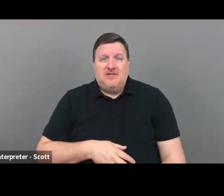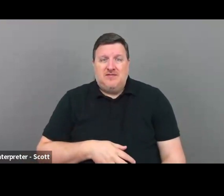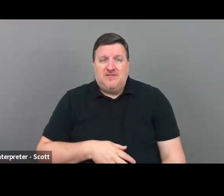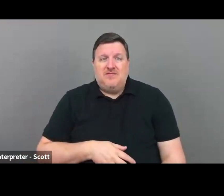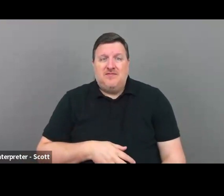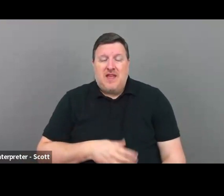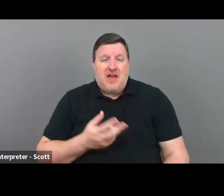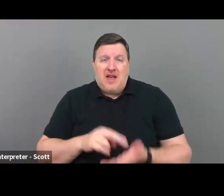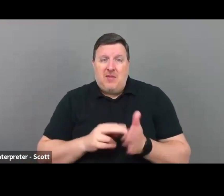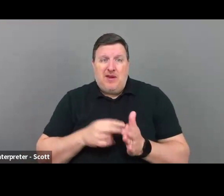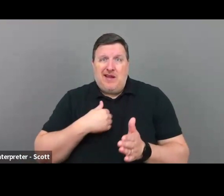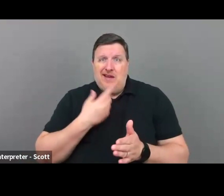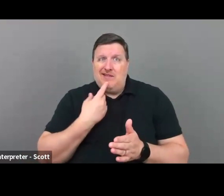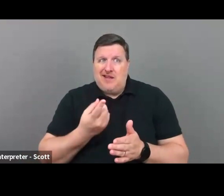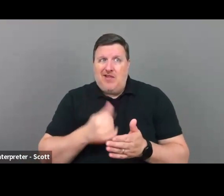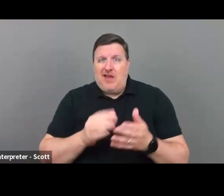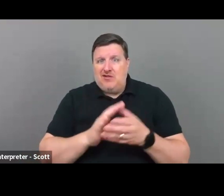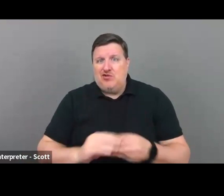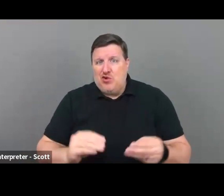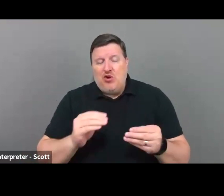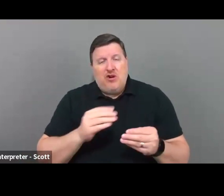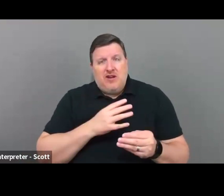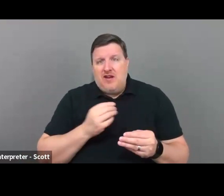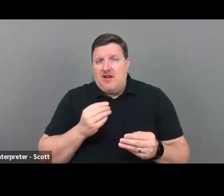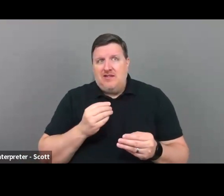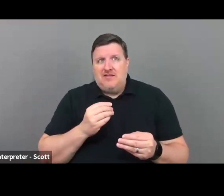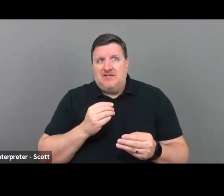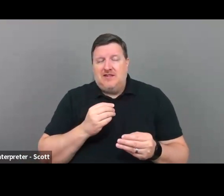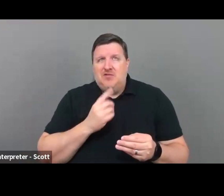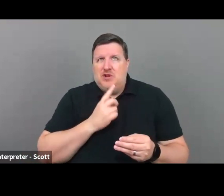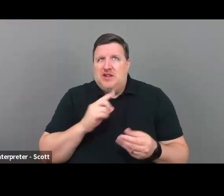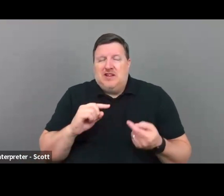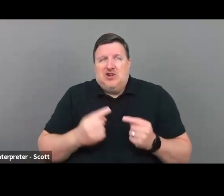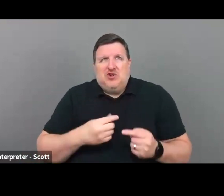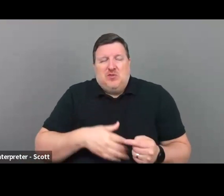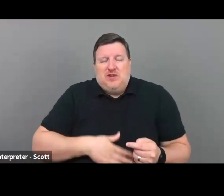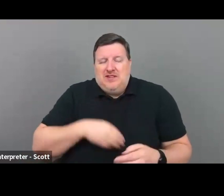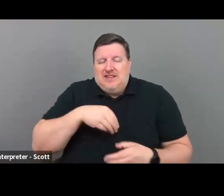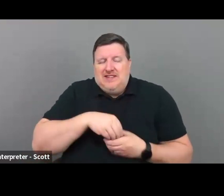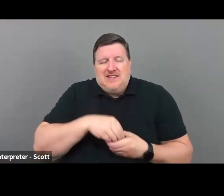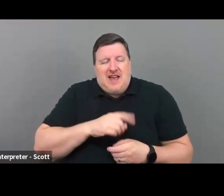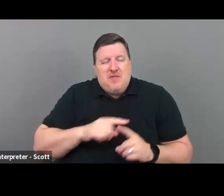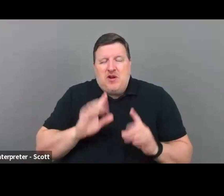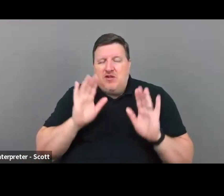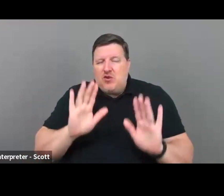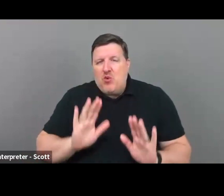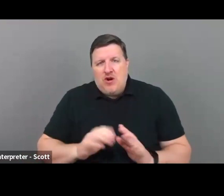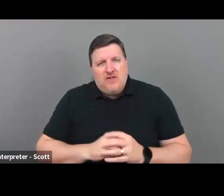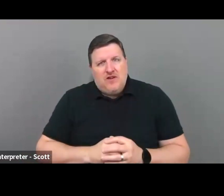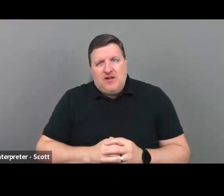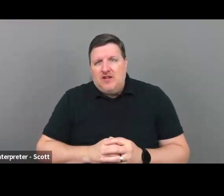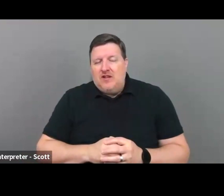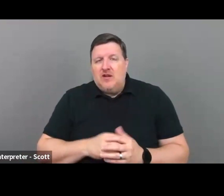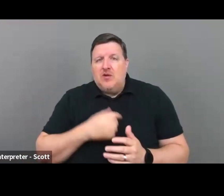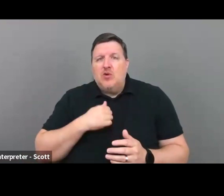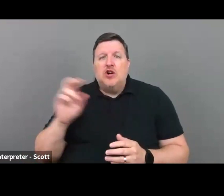I mean, I tell that story and it's, it's, it, it kills me inside. It's so wonderful. You know, we're going on